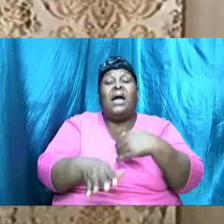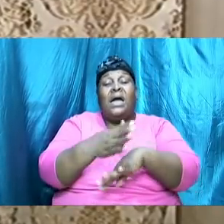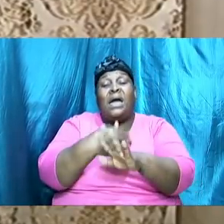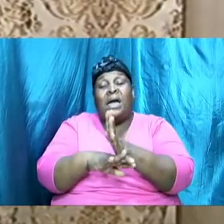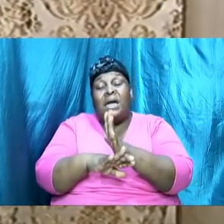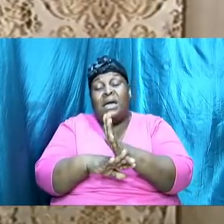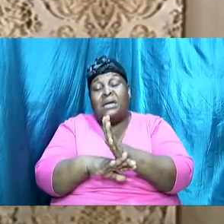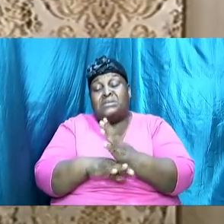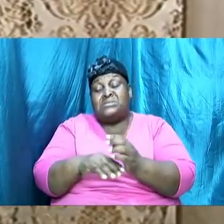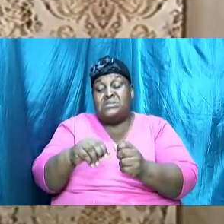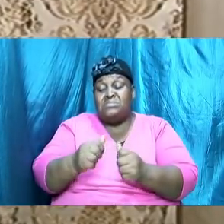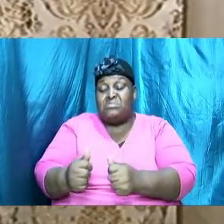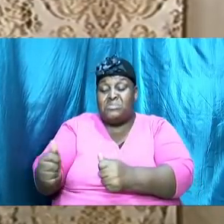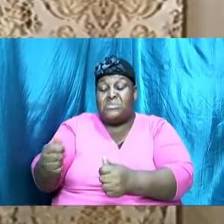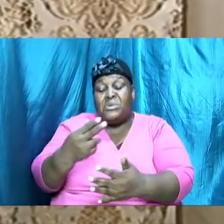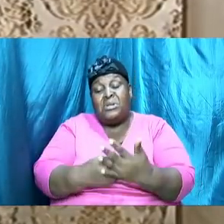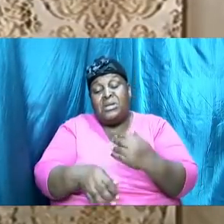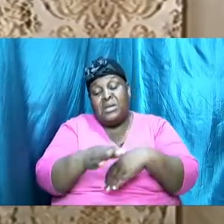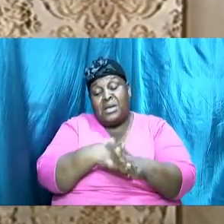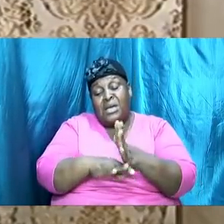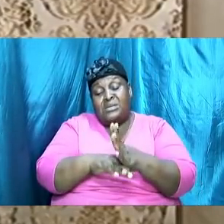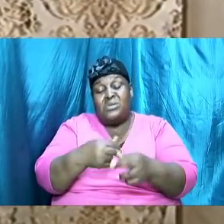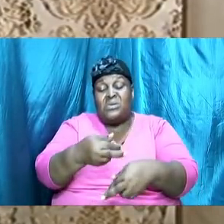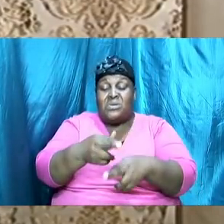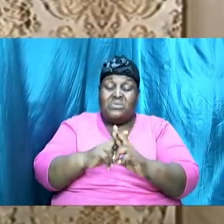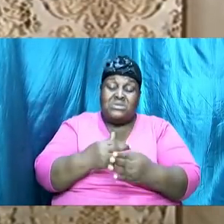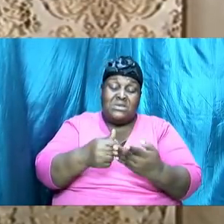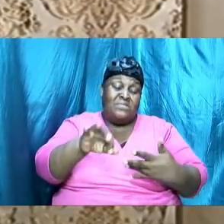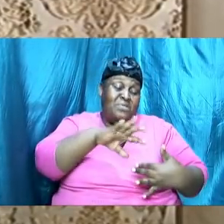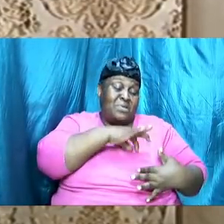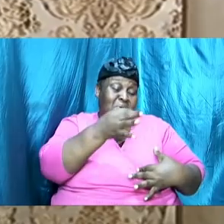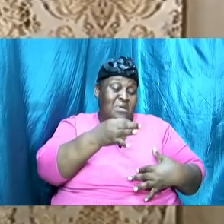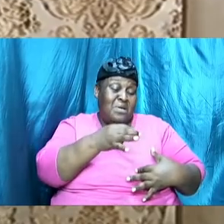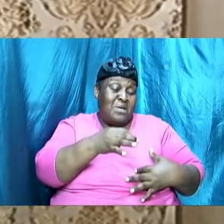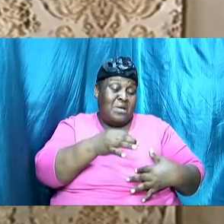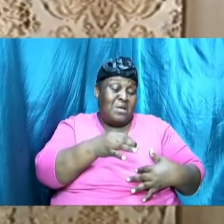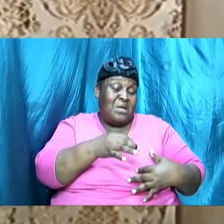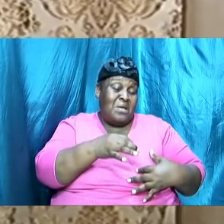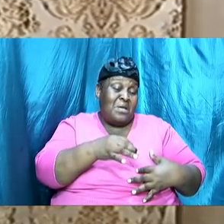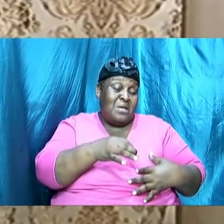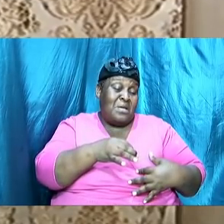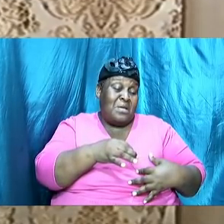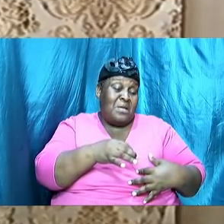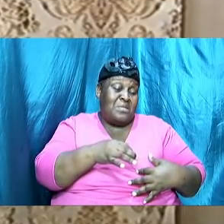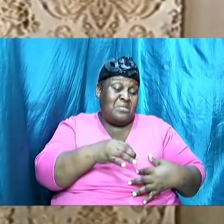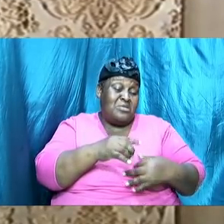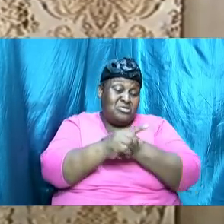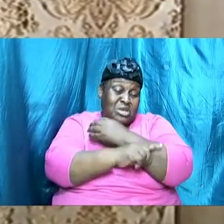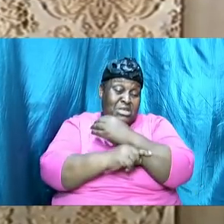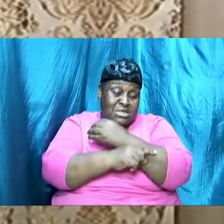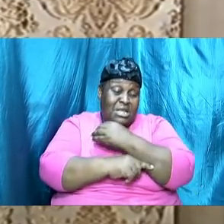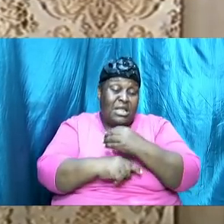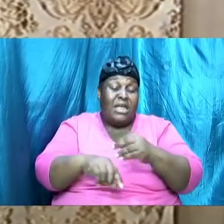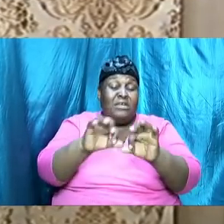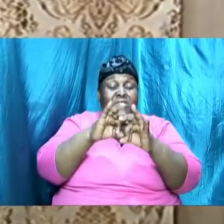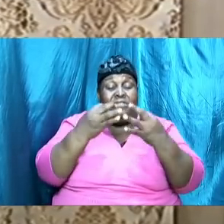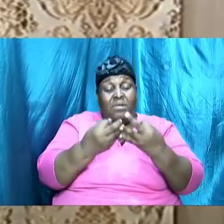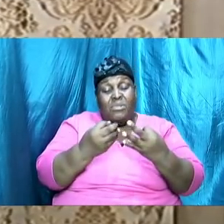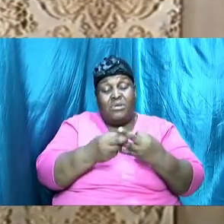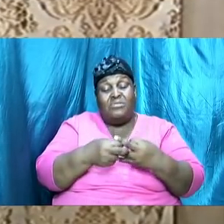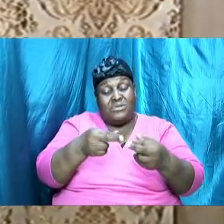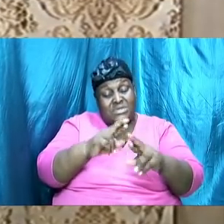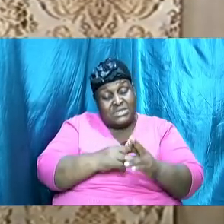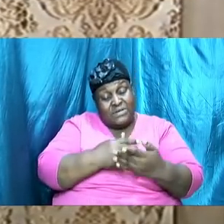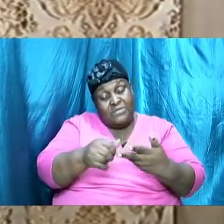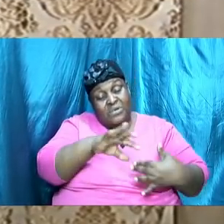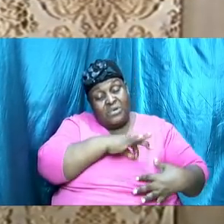laying hands they received the Holy Ghost Cornelius and his house they received the Holy Ghost wherever they went and